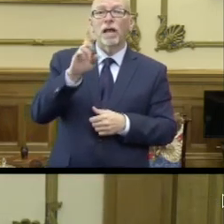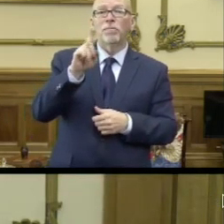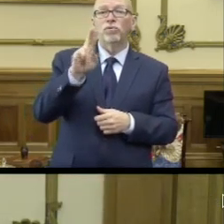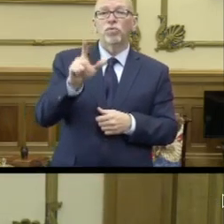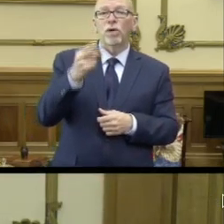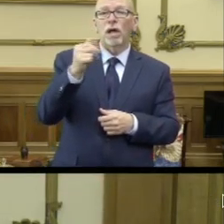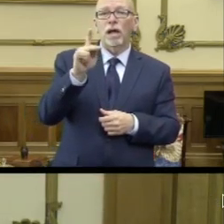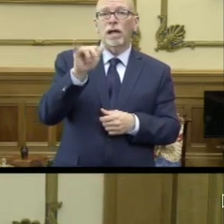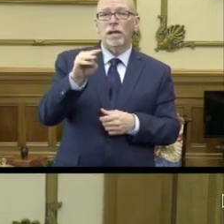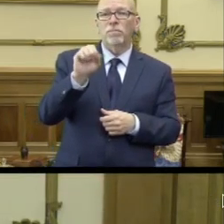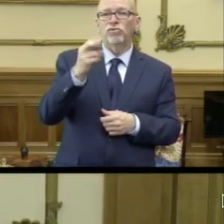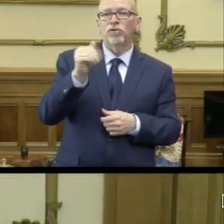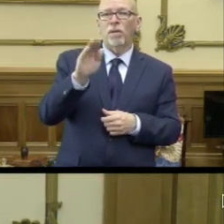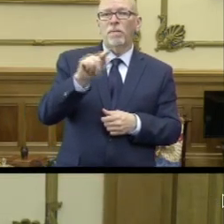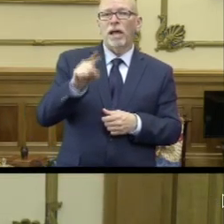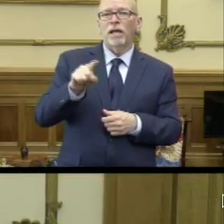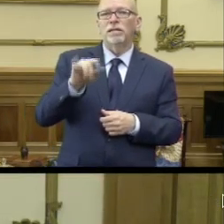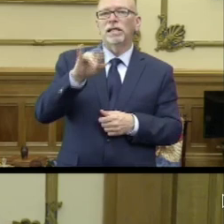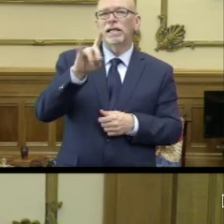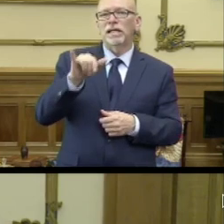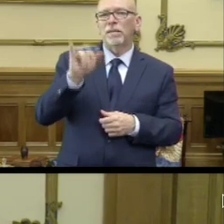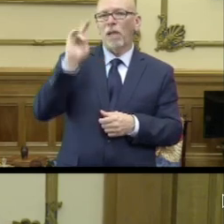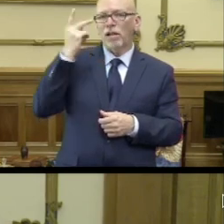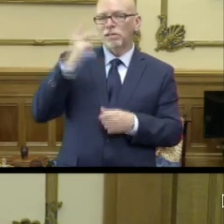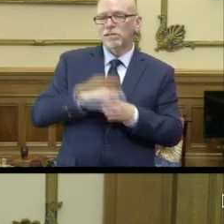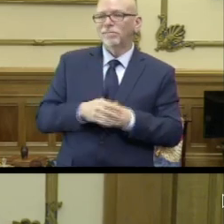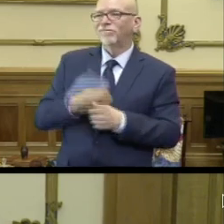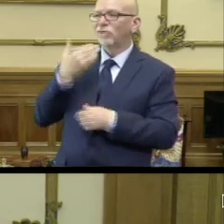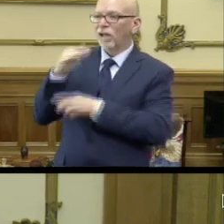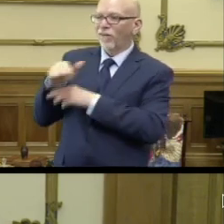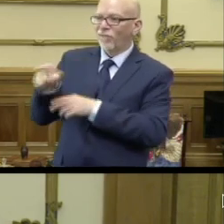Shabazz, Indy Politics. Good afternoon, Abdul.